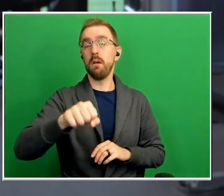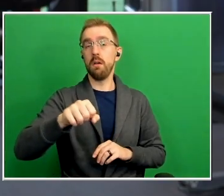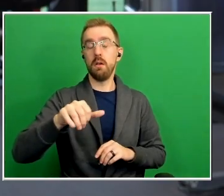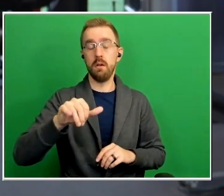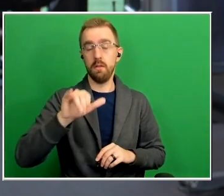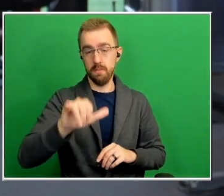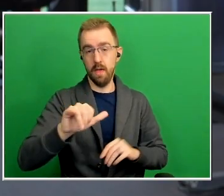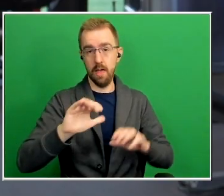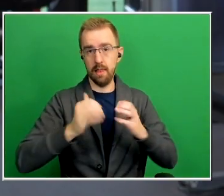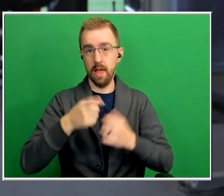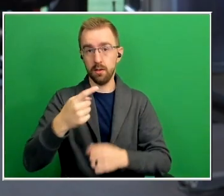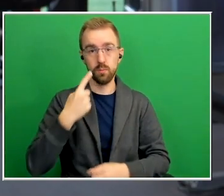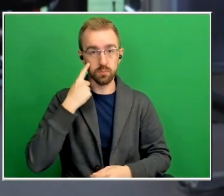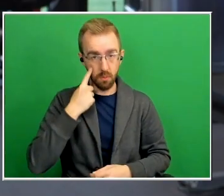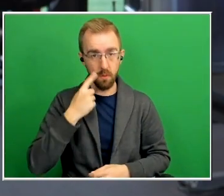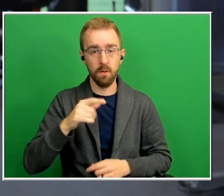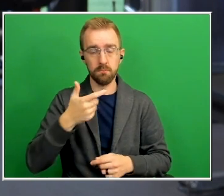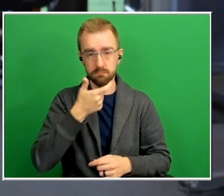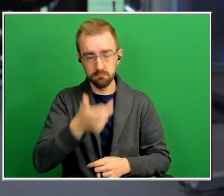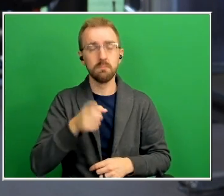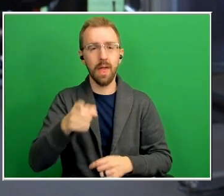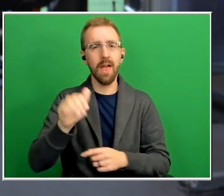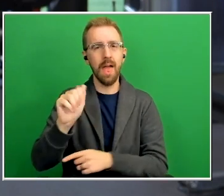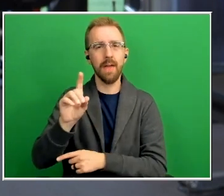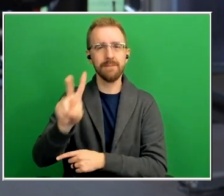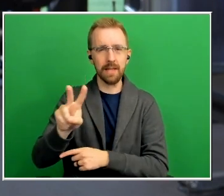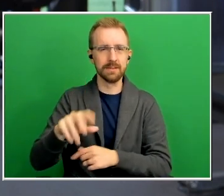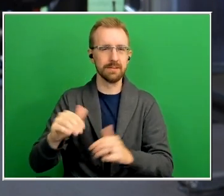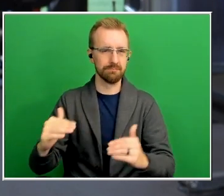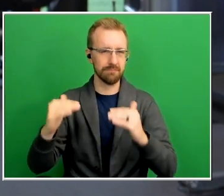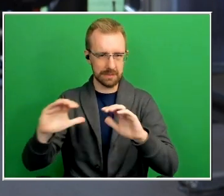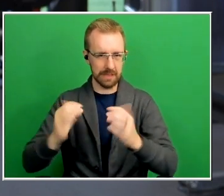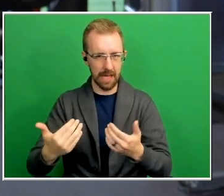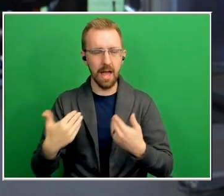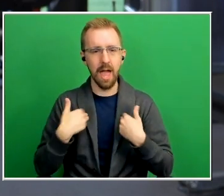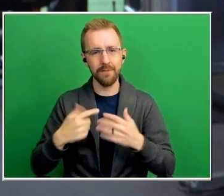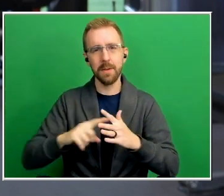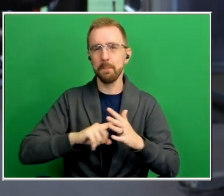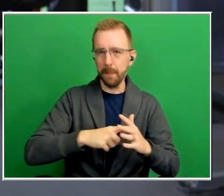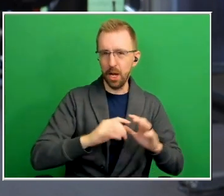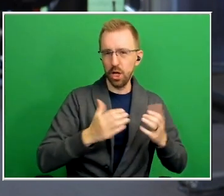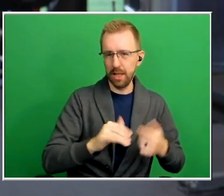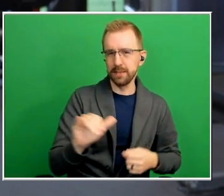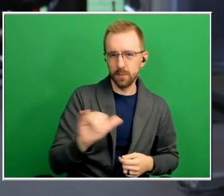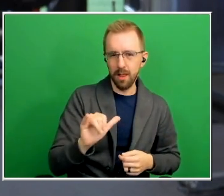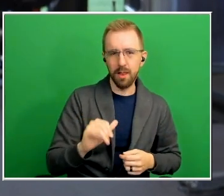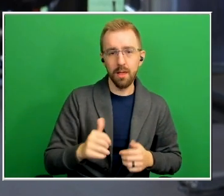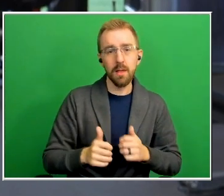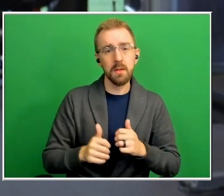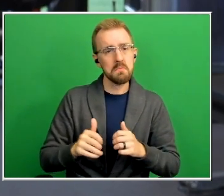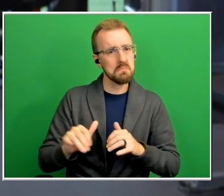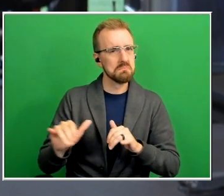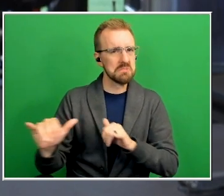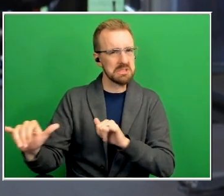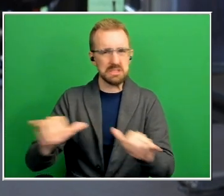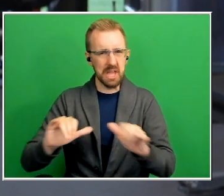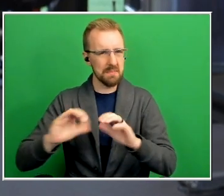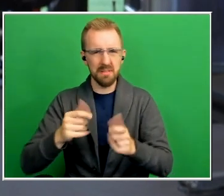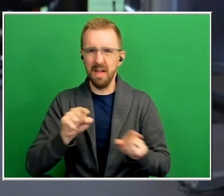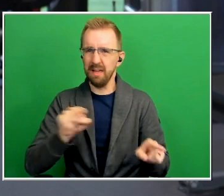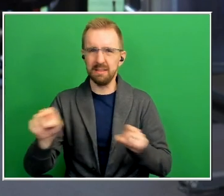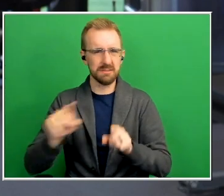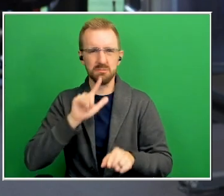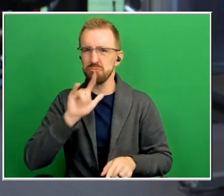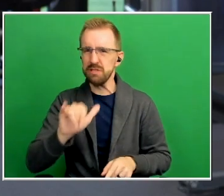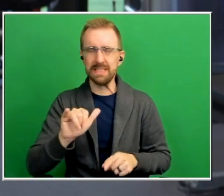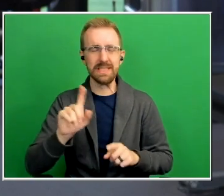there was the advanced class you could say um we also have that a beginner class it's largely the same class excuse me um just a little bit